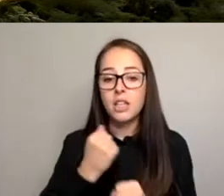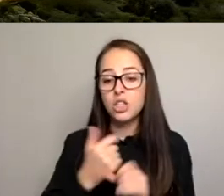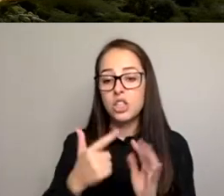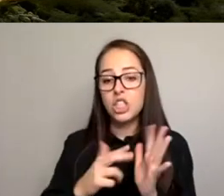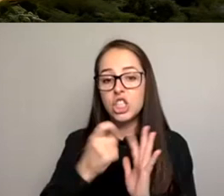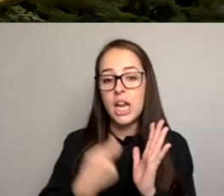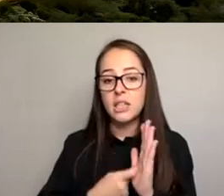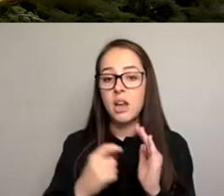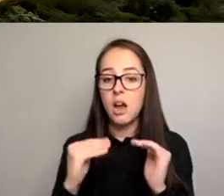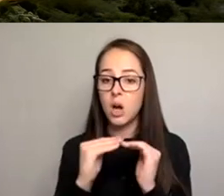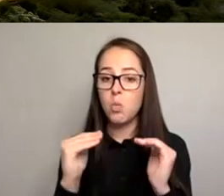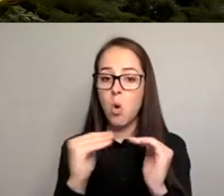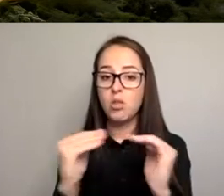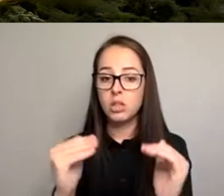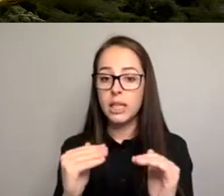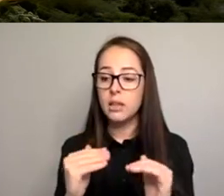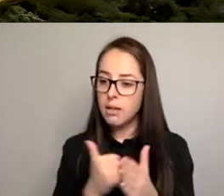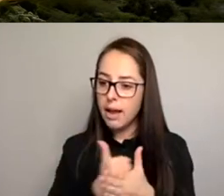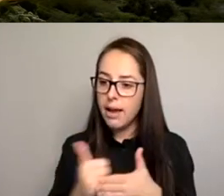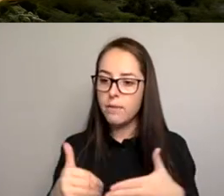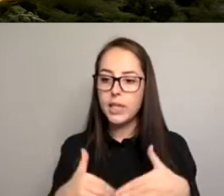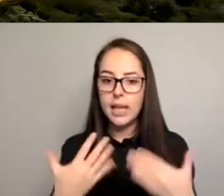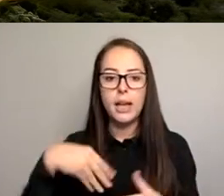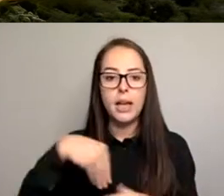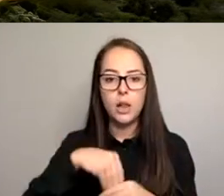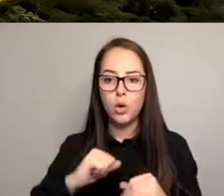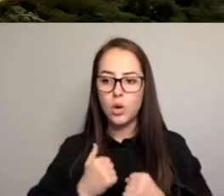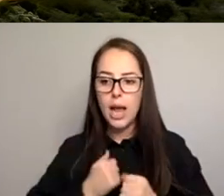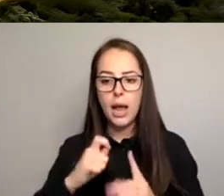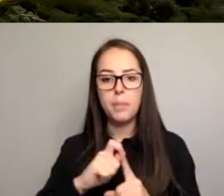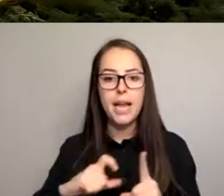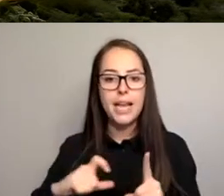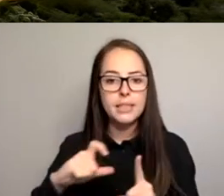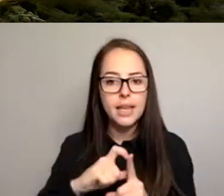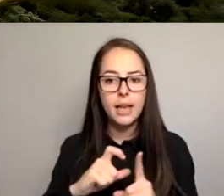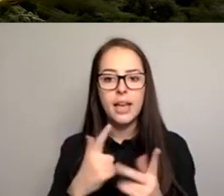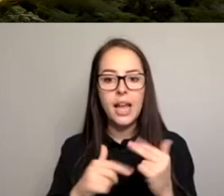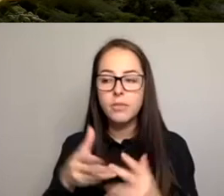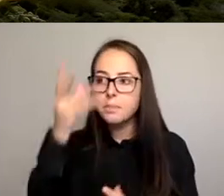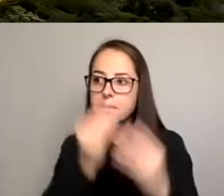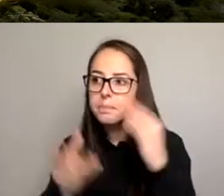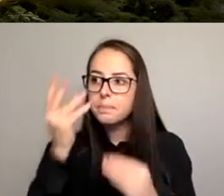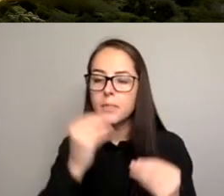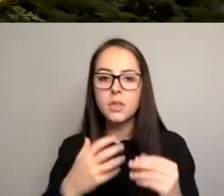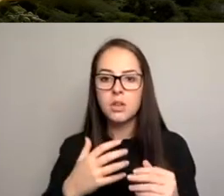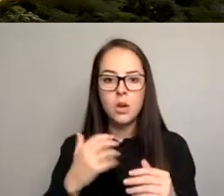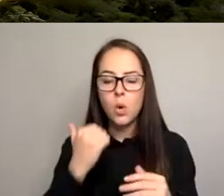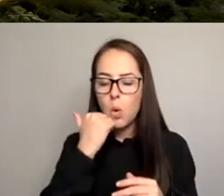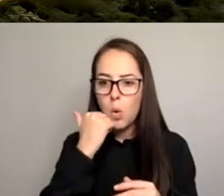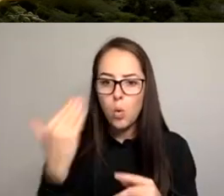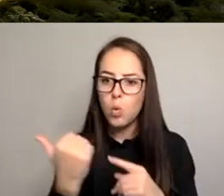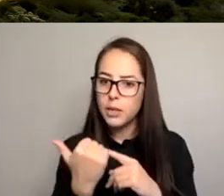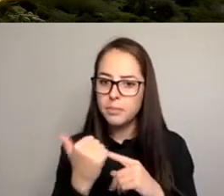PDP at Bass Coast Shire Council. So that means that we're impacting 450 people in conversations